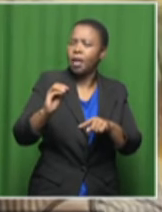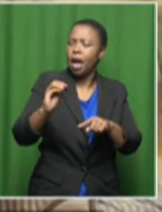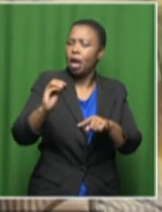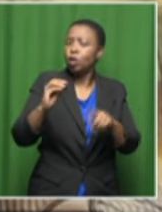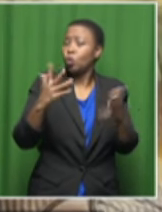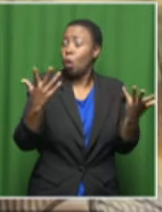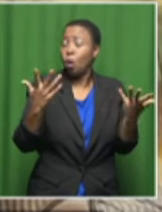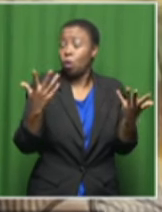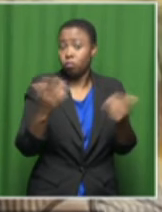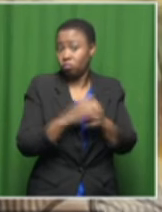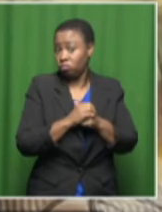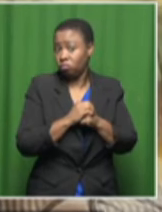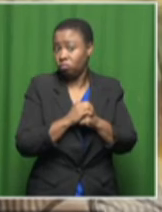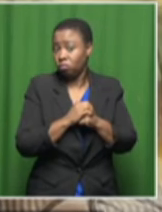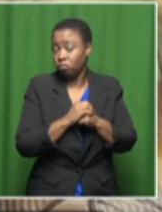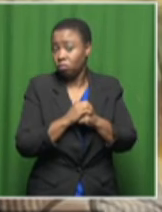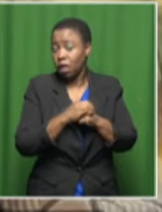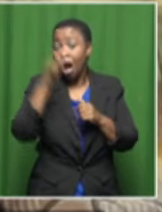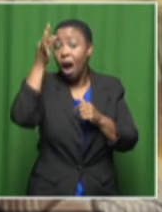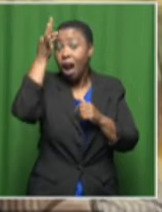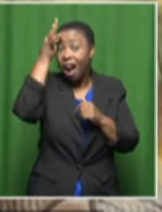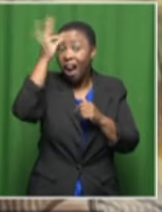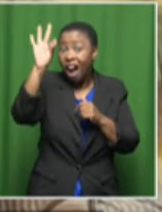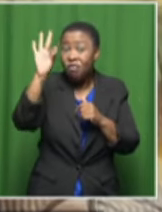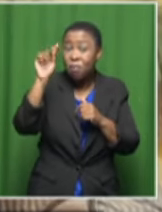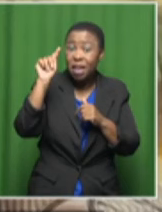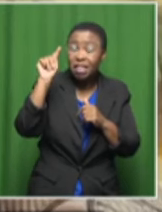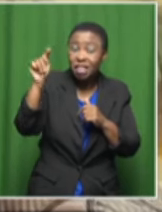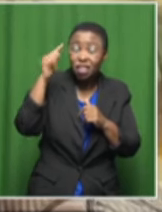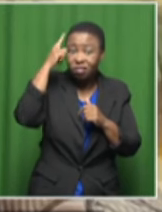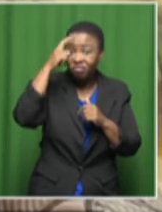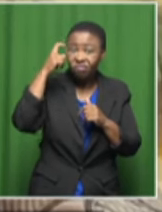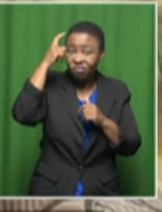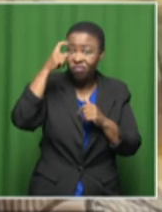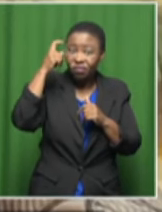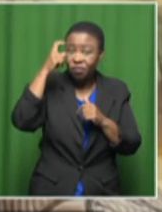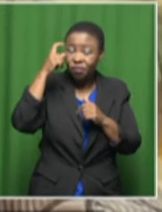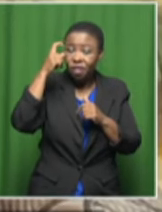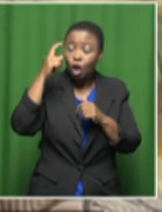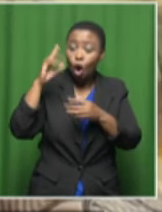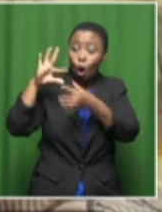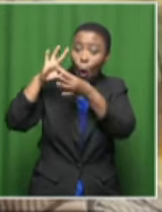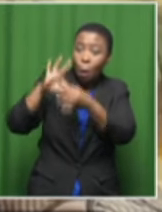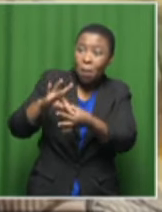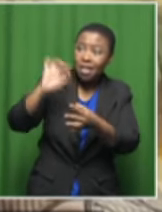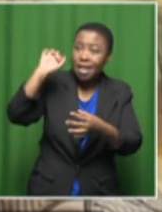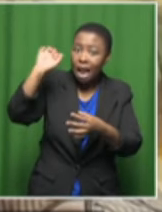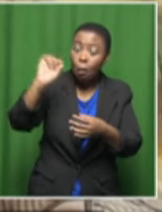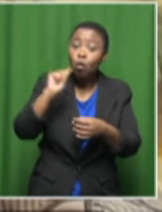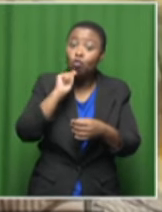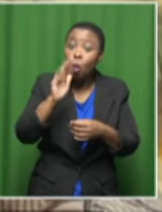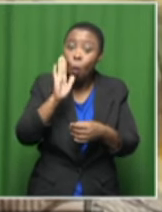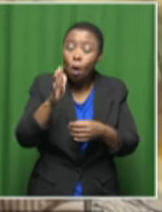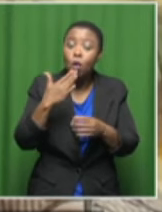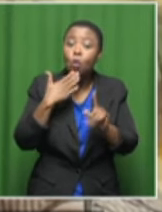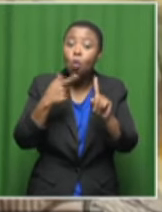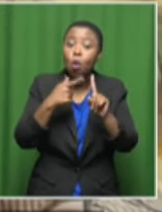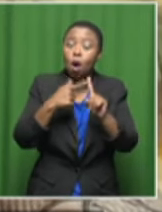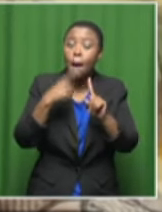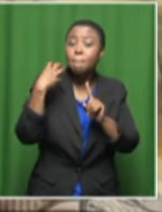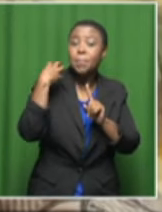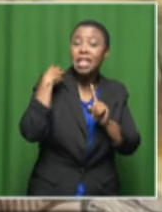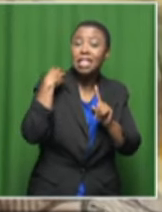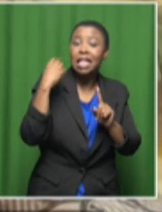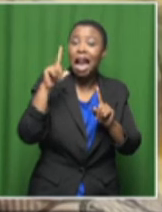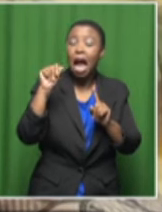the government is going to be as true to its commitment by Minister Lamola as